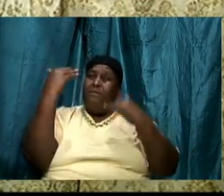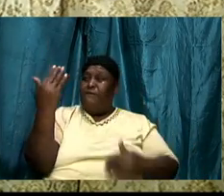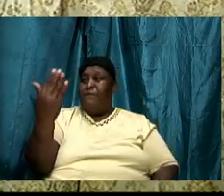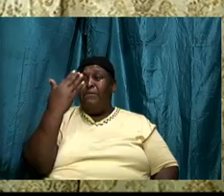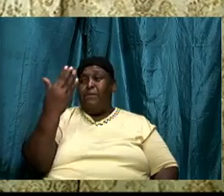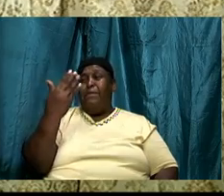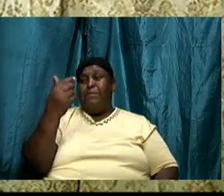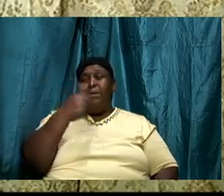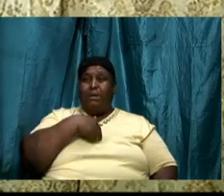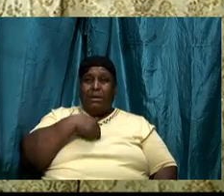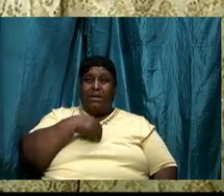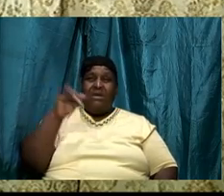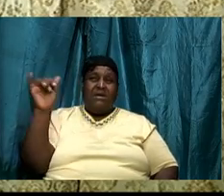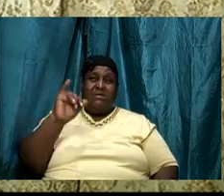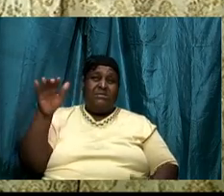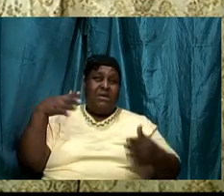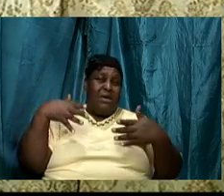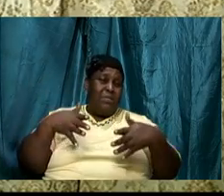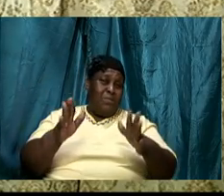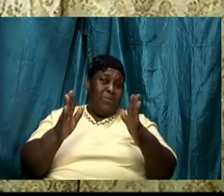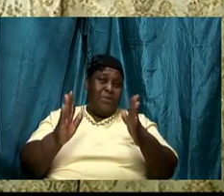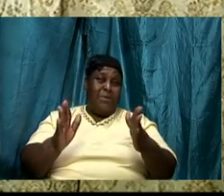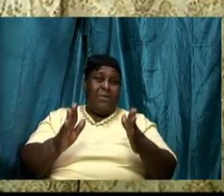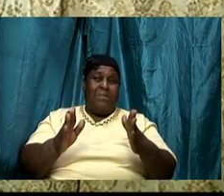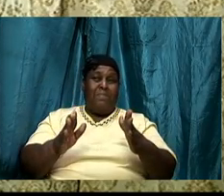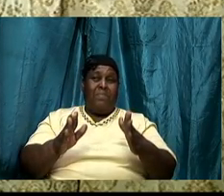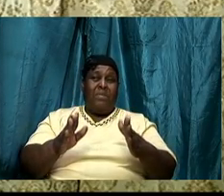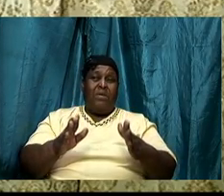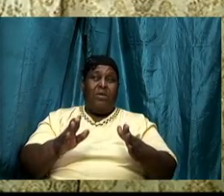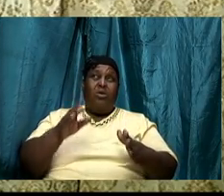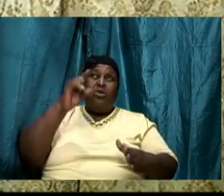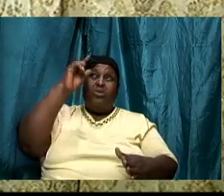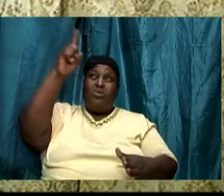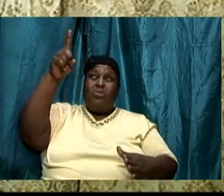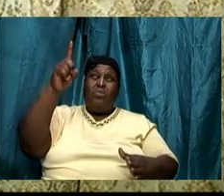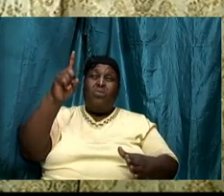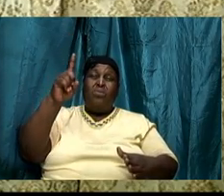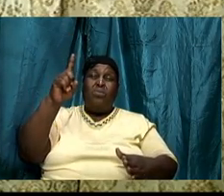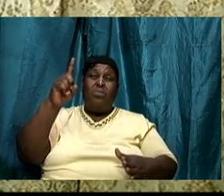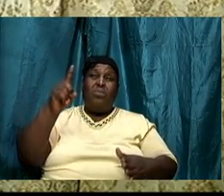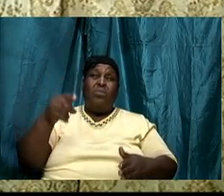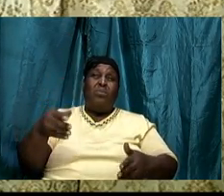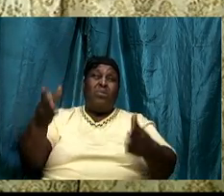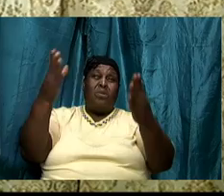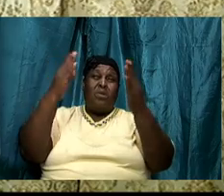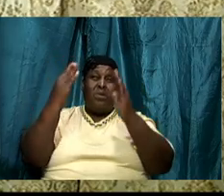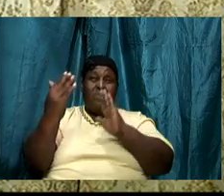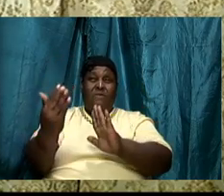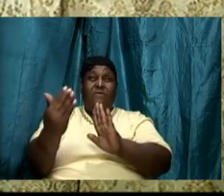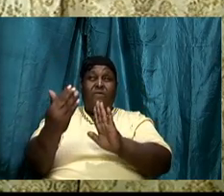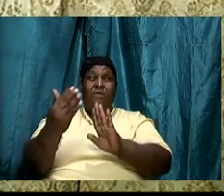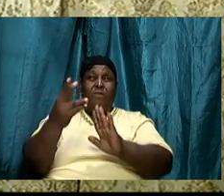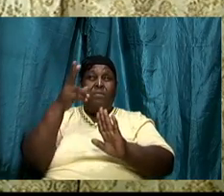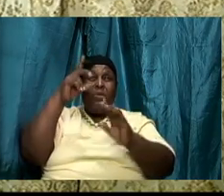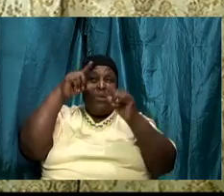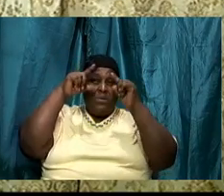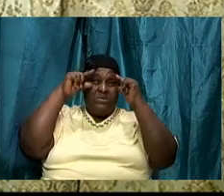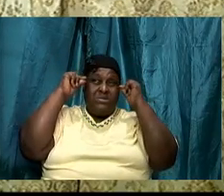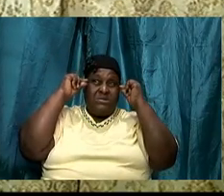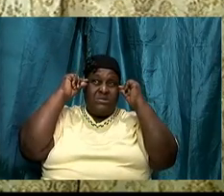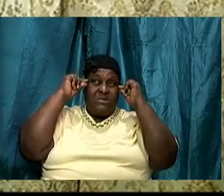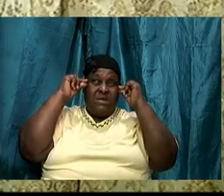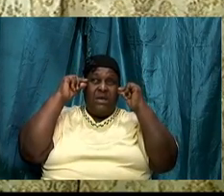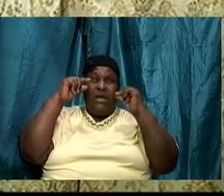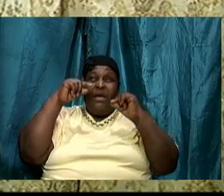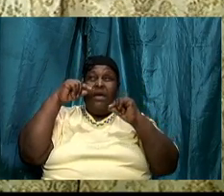in the same way that you came before Moses and in the face